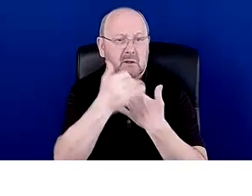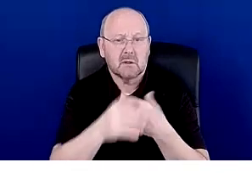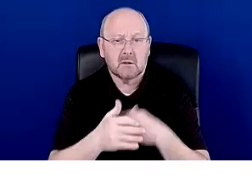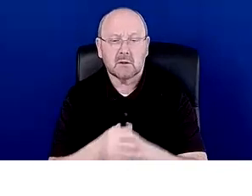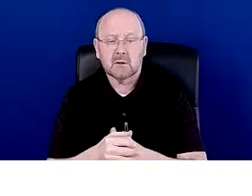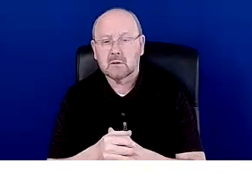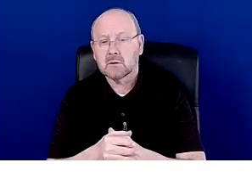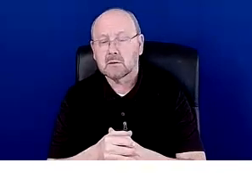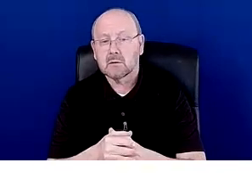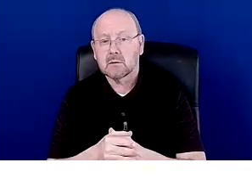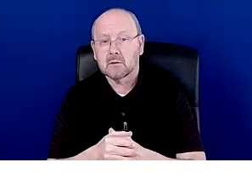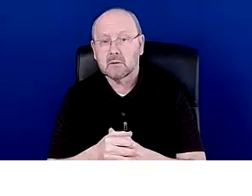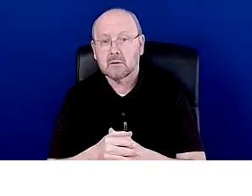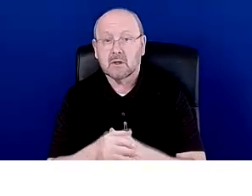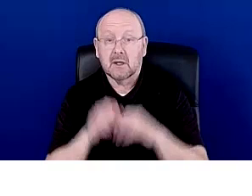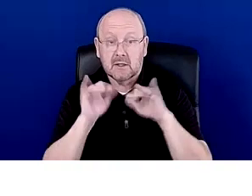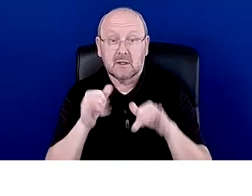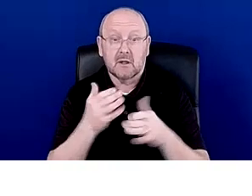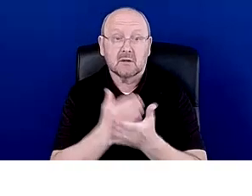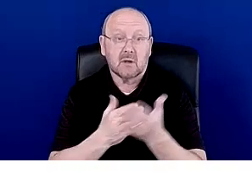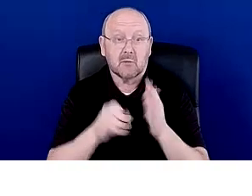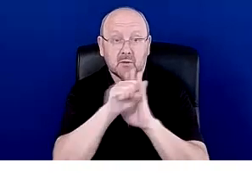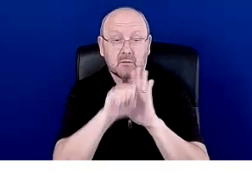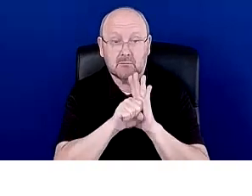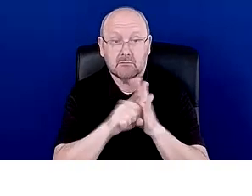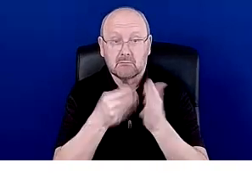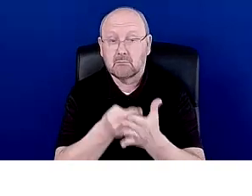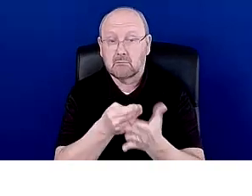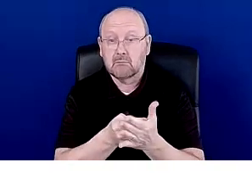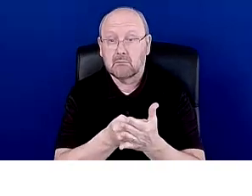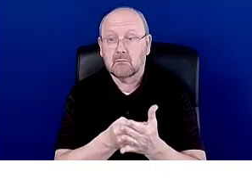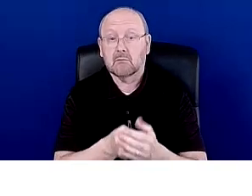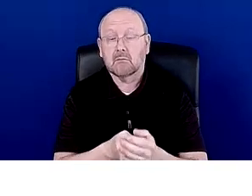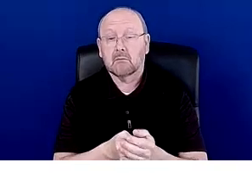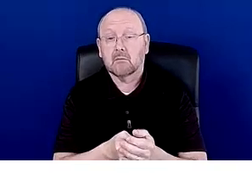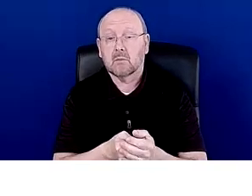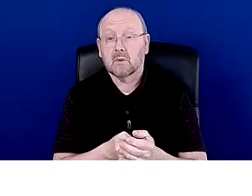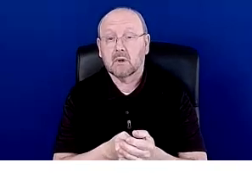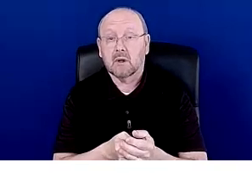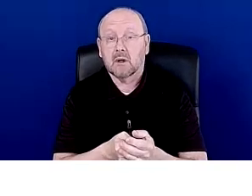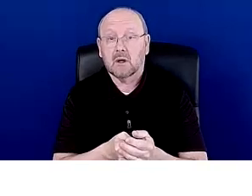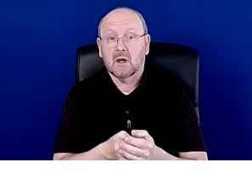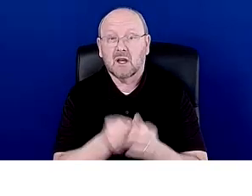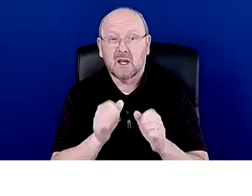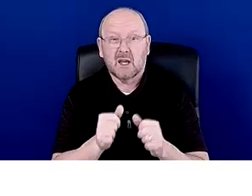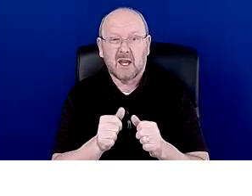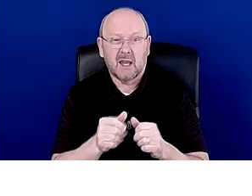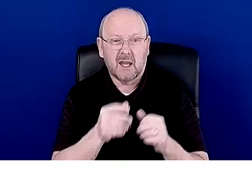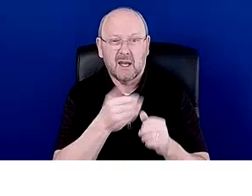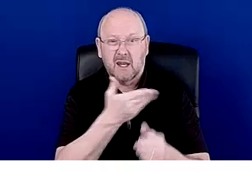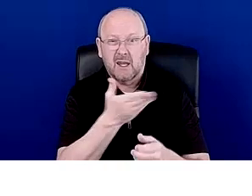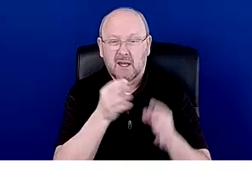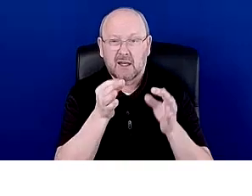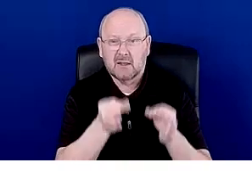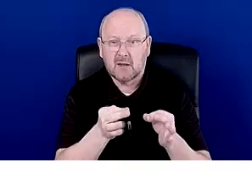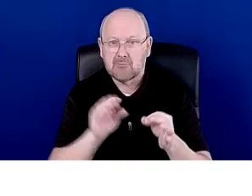There still will be some state money that's left to be allocated. So we don't know